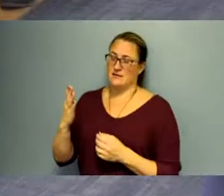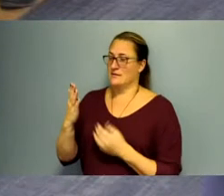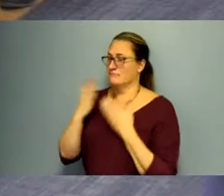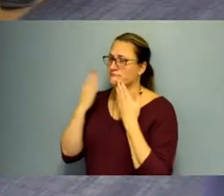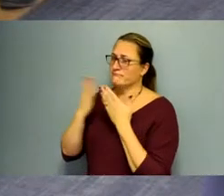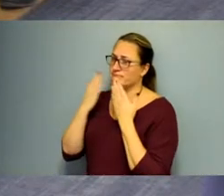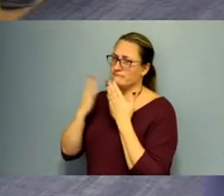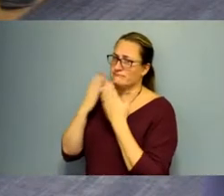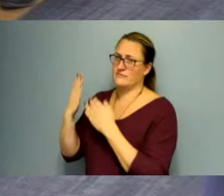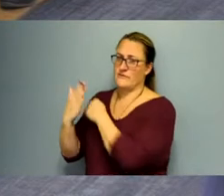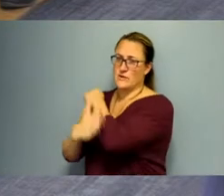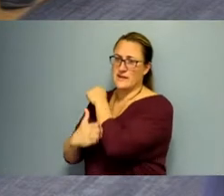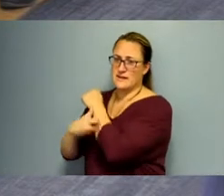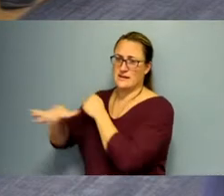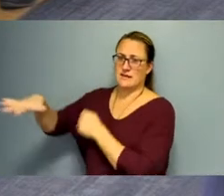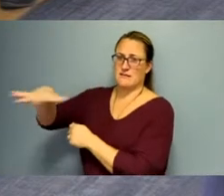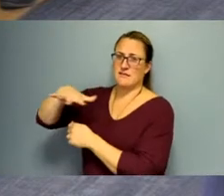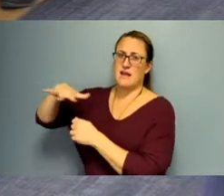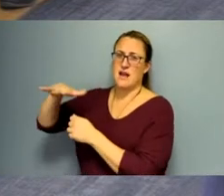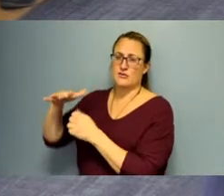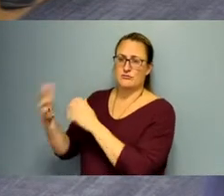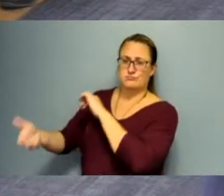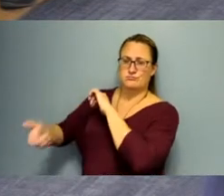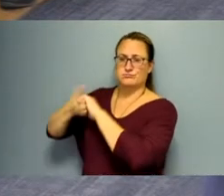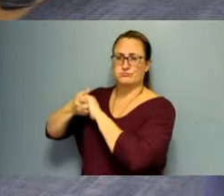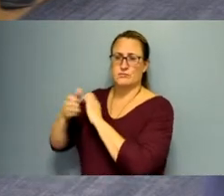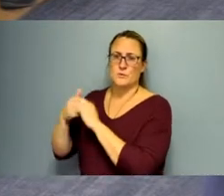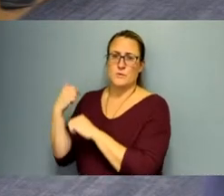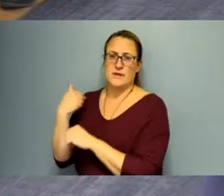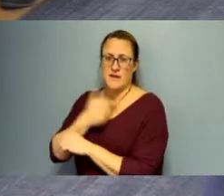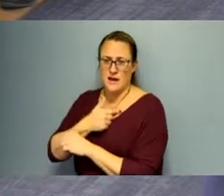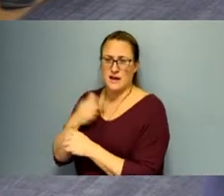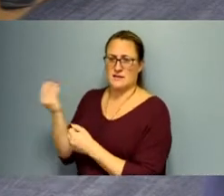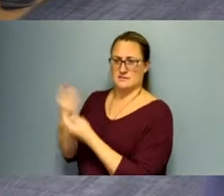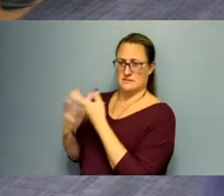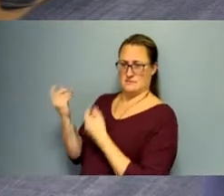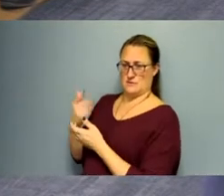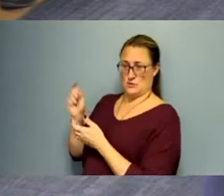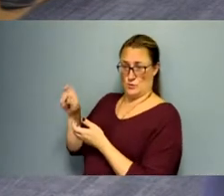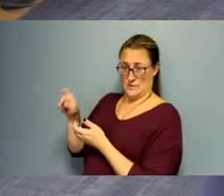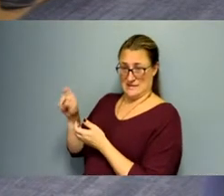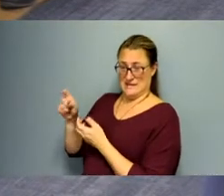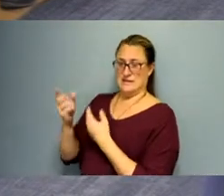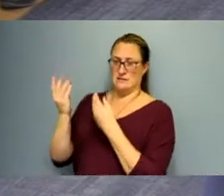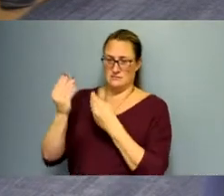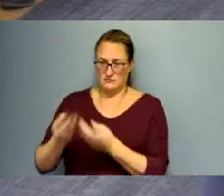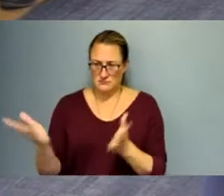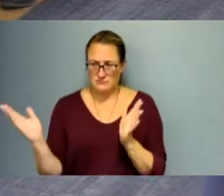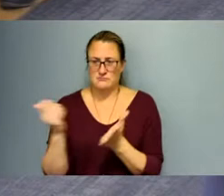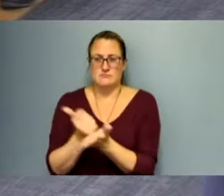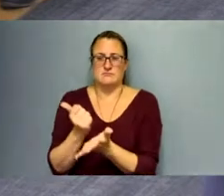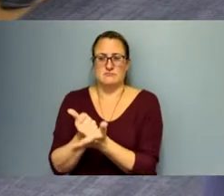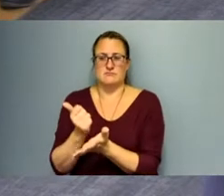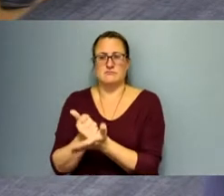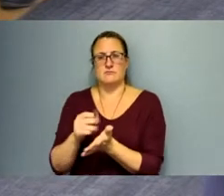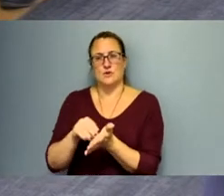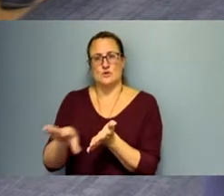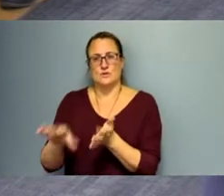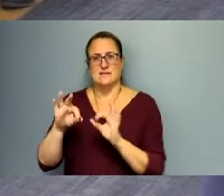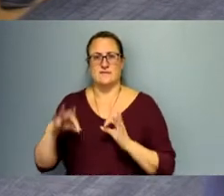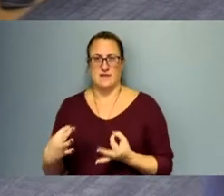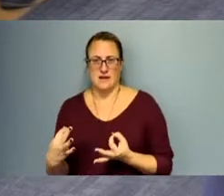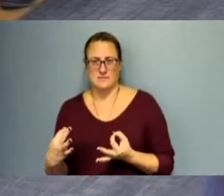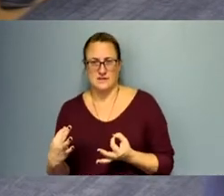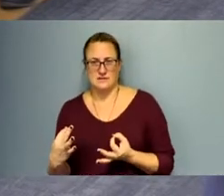partnering with us and for providing us with the things that we need that we hope will help students and their families. So we have a